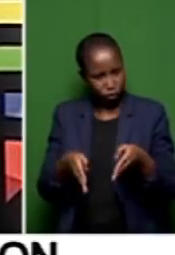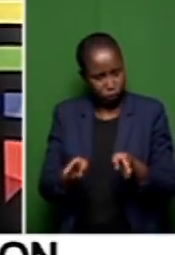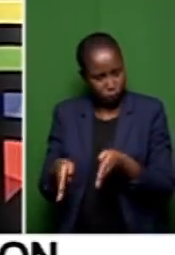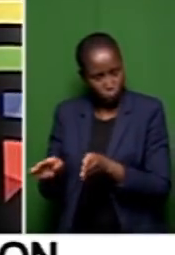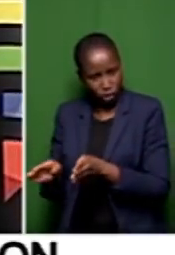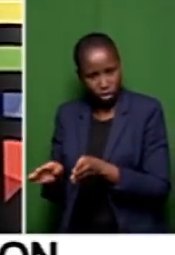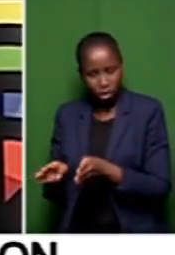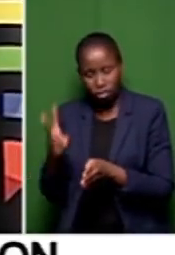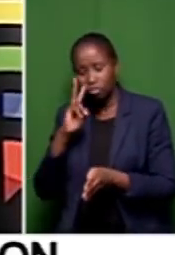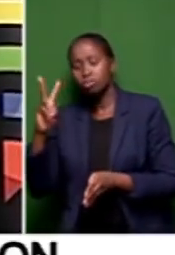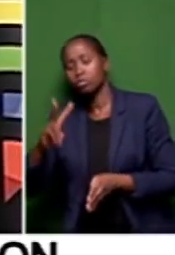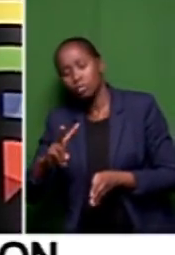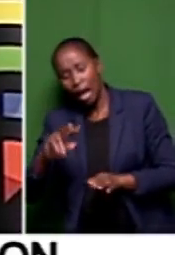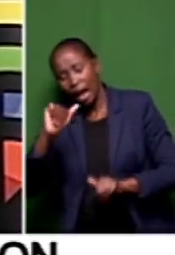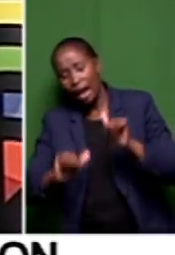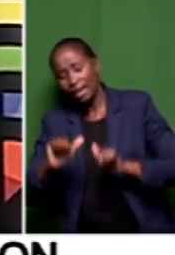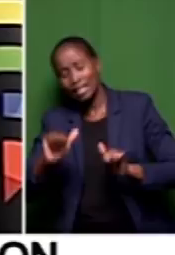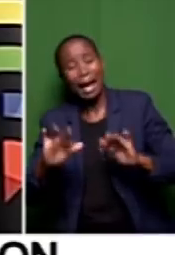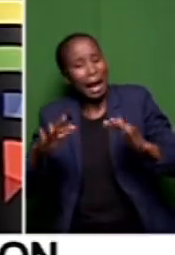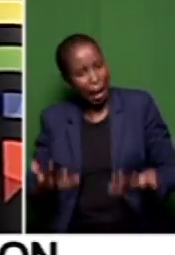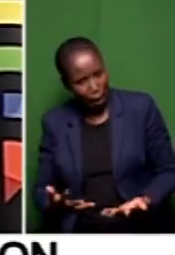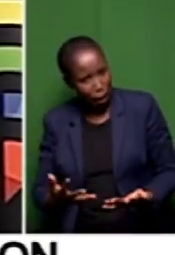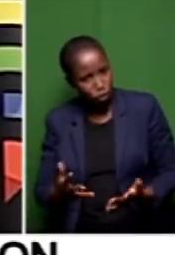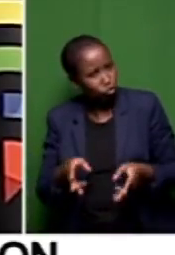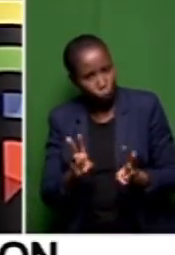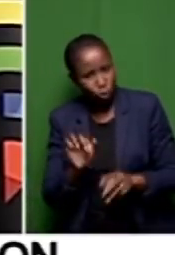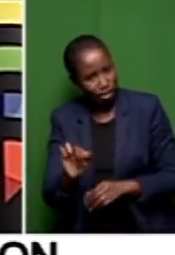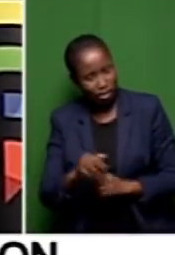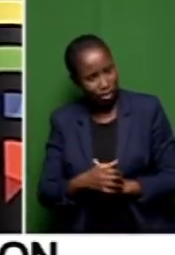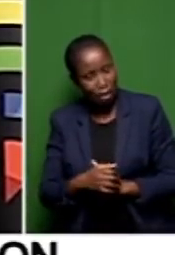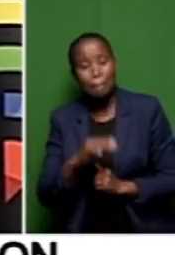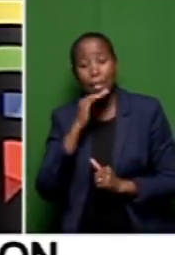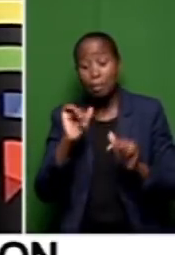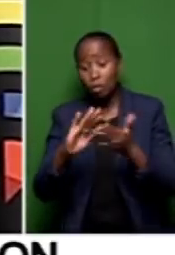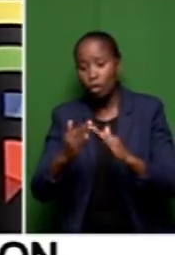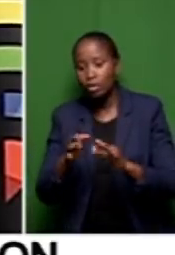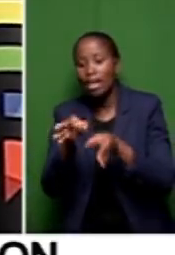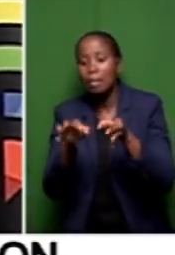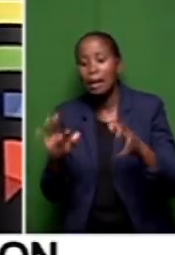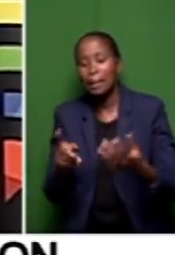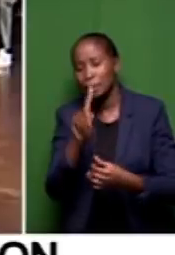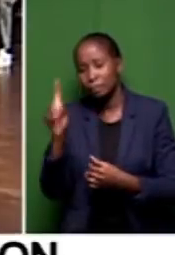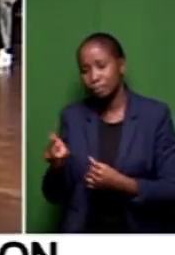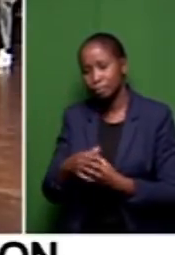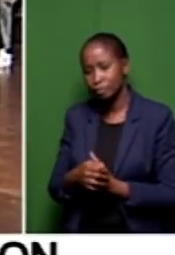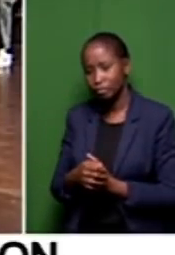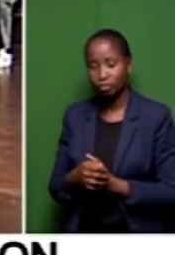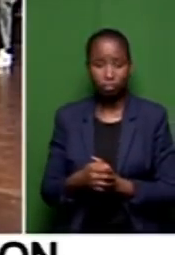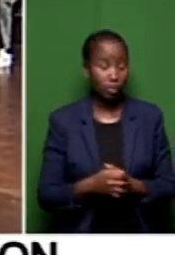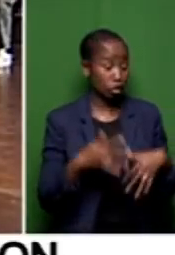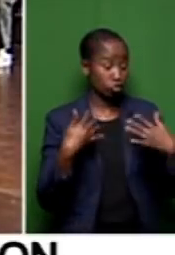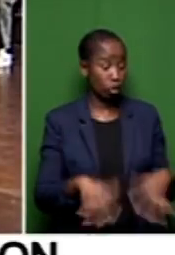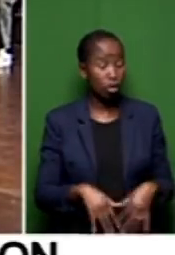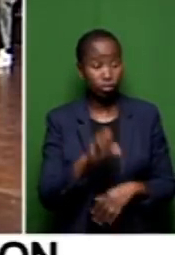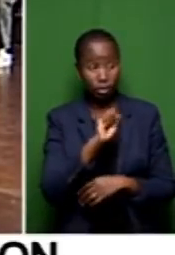would you assess the state of the roads and how do you explain this to the residents? So, again, it's